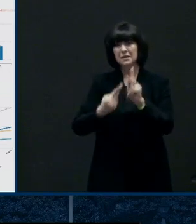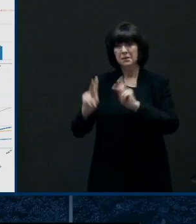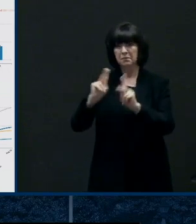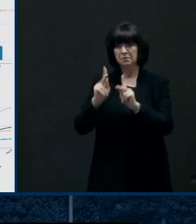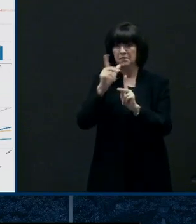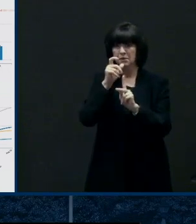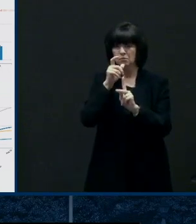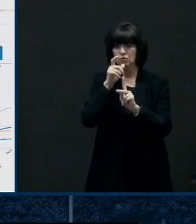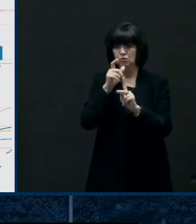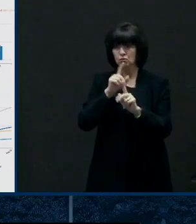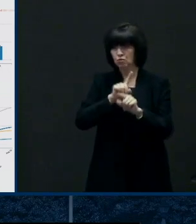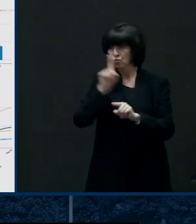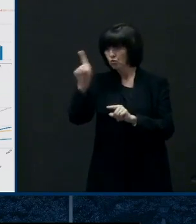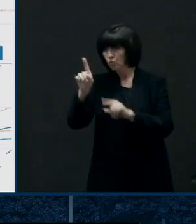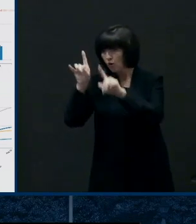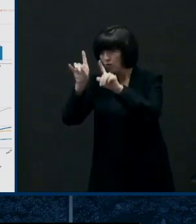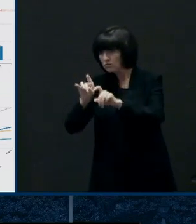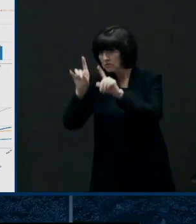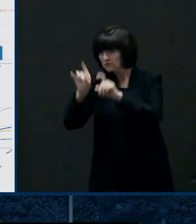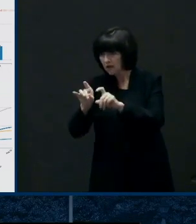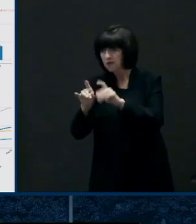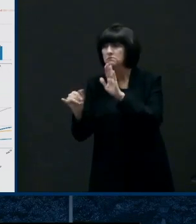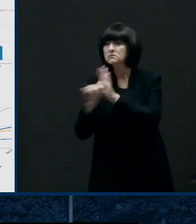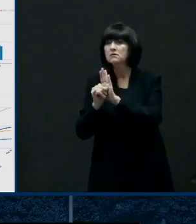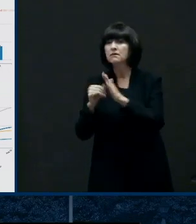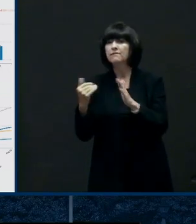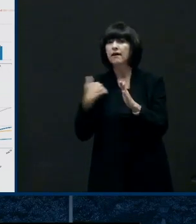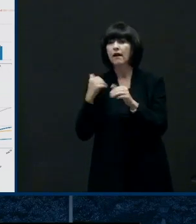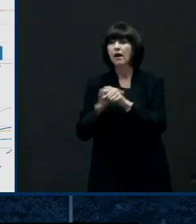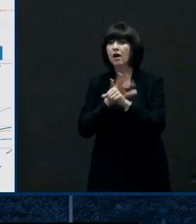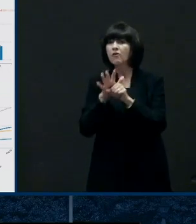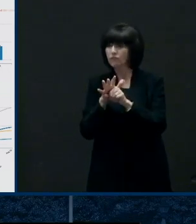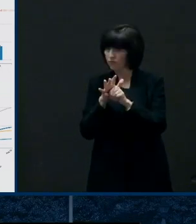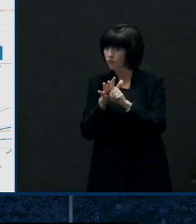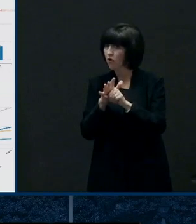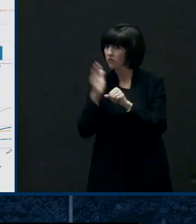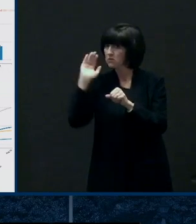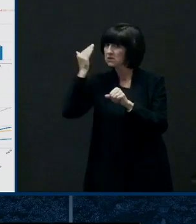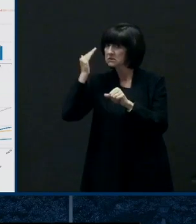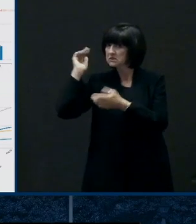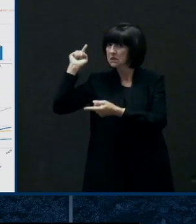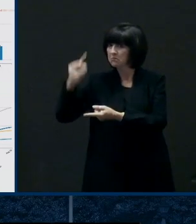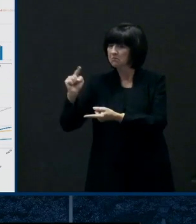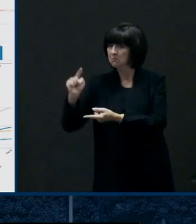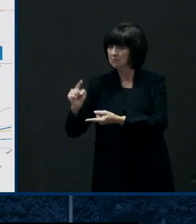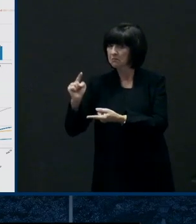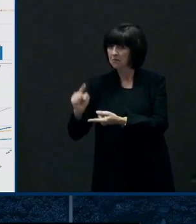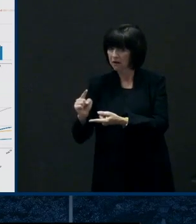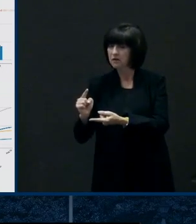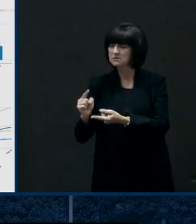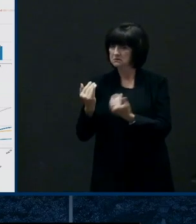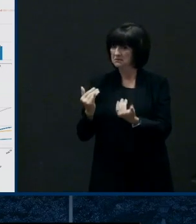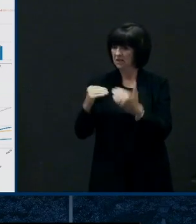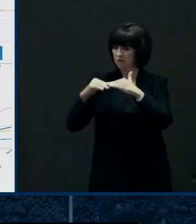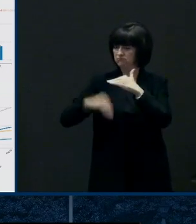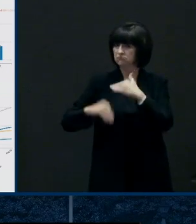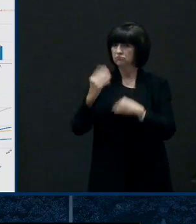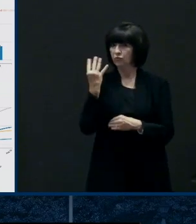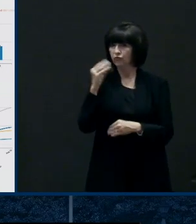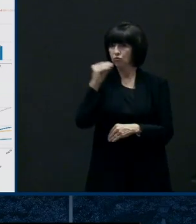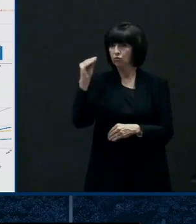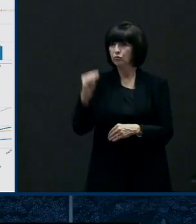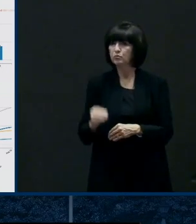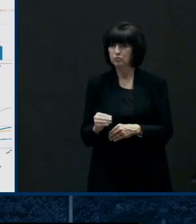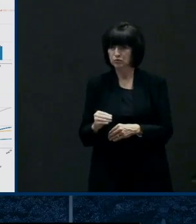on a on a nice improving improving condition and in decline so we're at about uh under four percent there